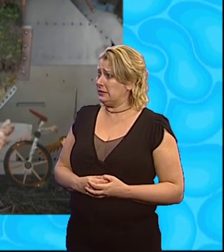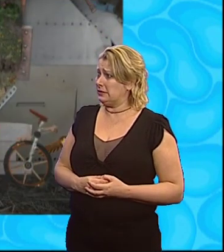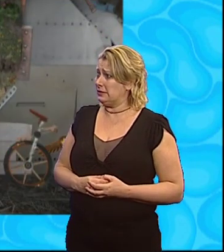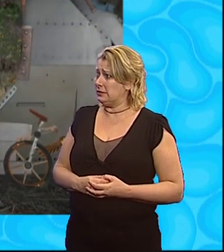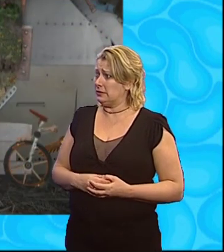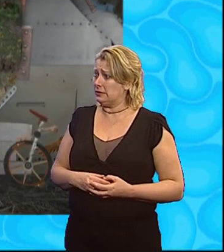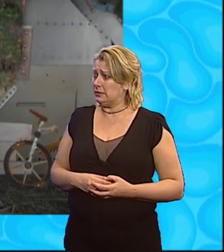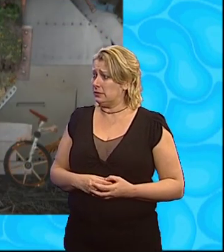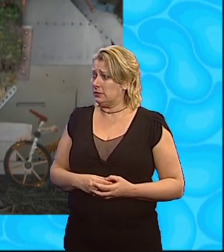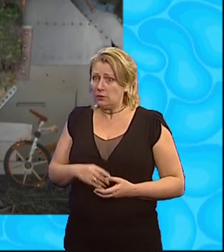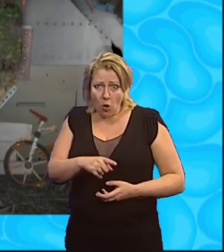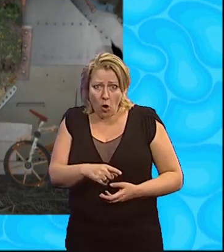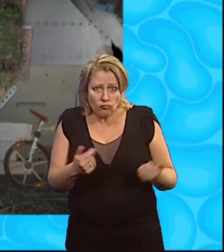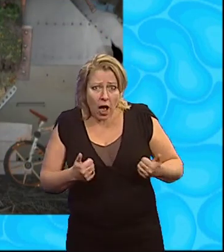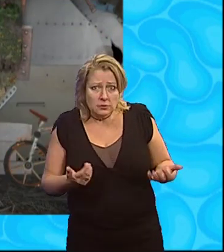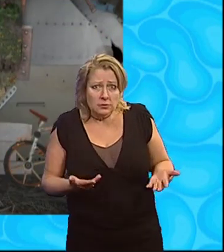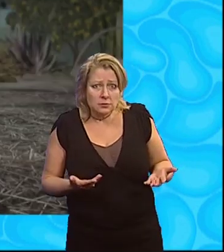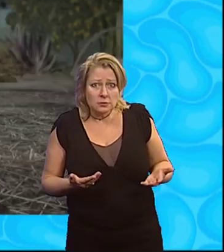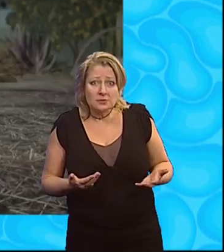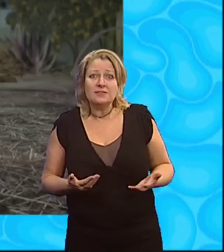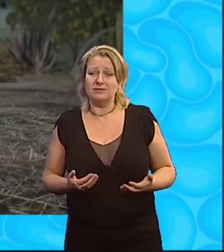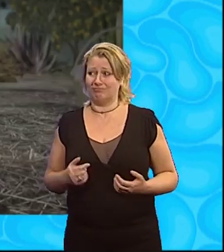Thelma, are you alright?